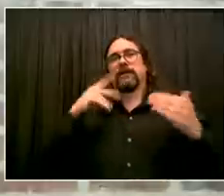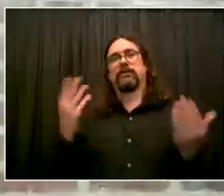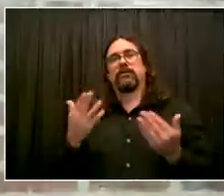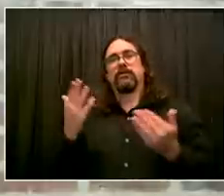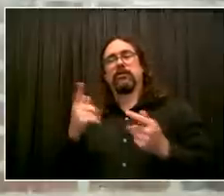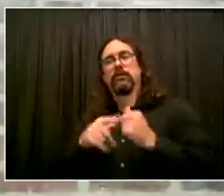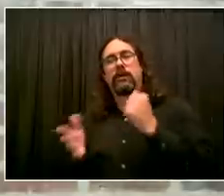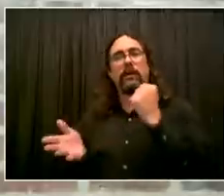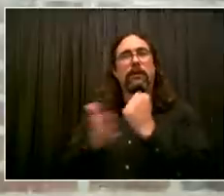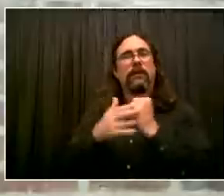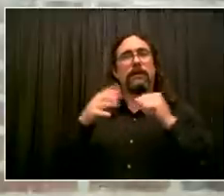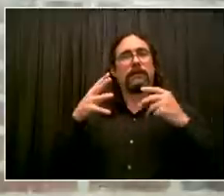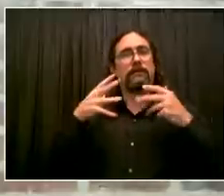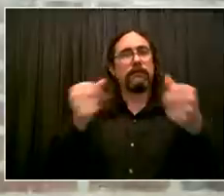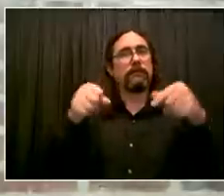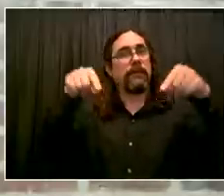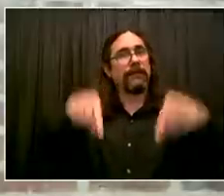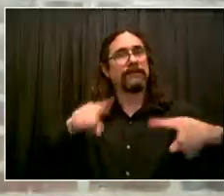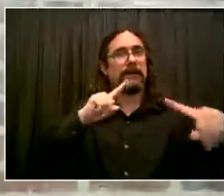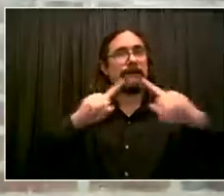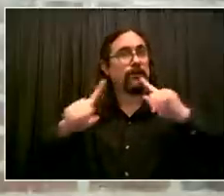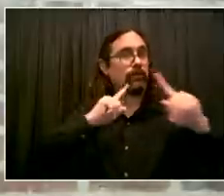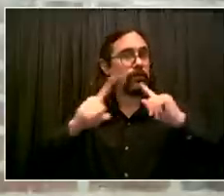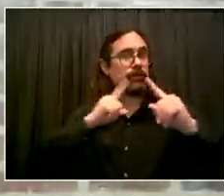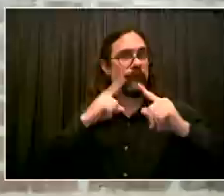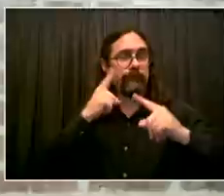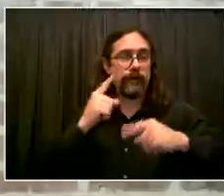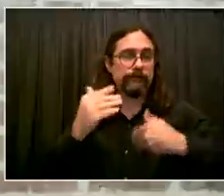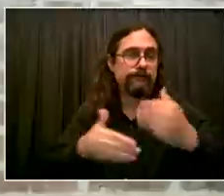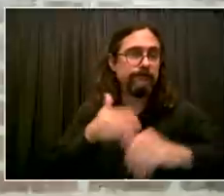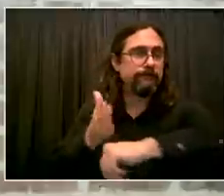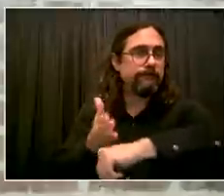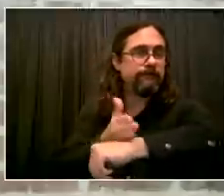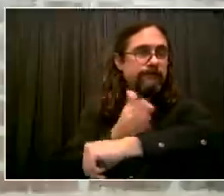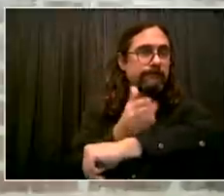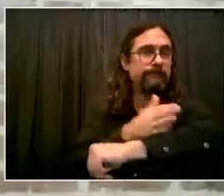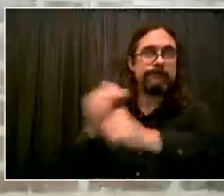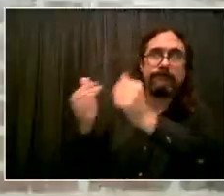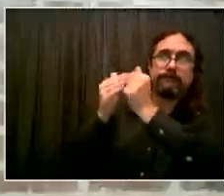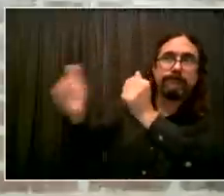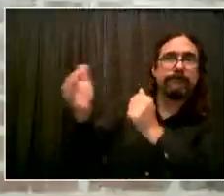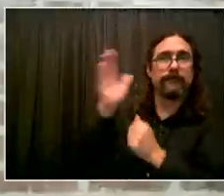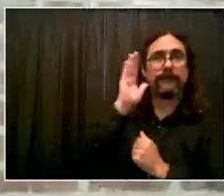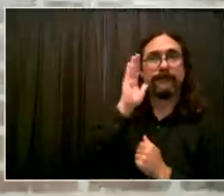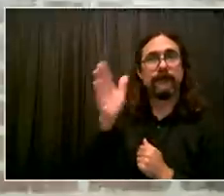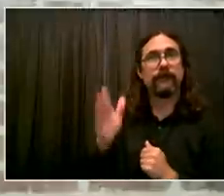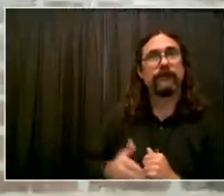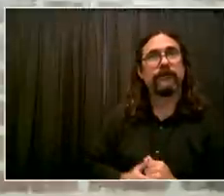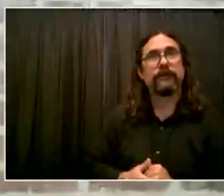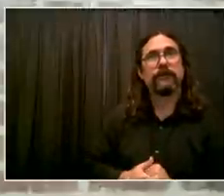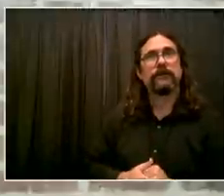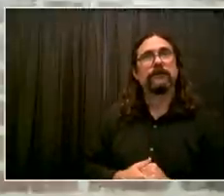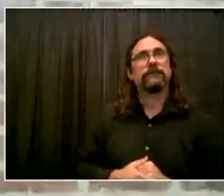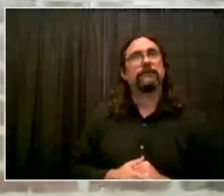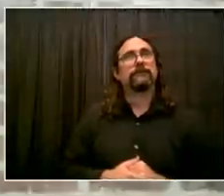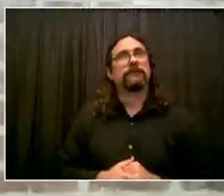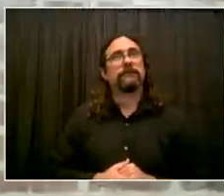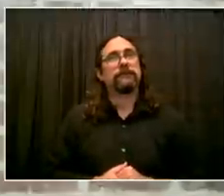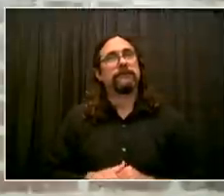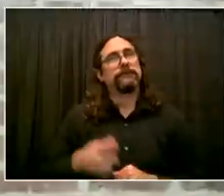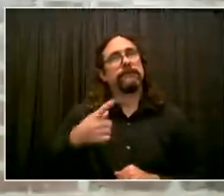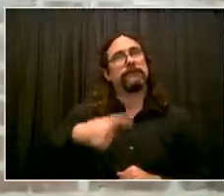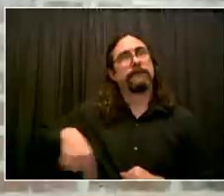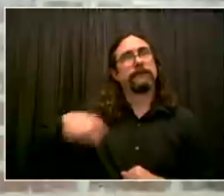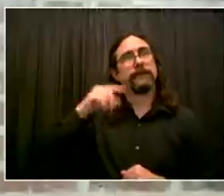colleagues, prior to pilot hitting, there was strong support for basement apartments and bringing them